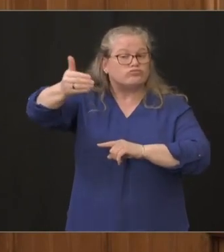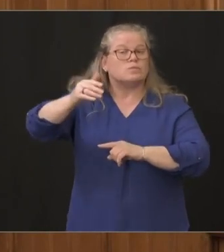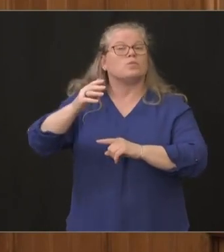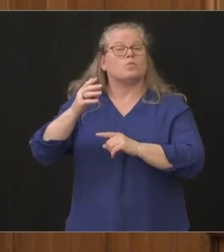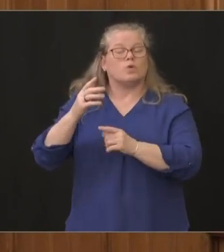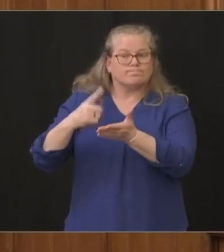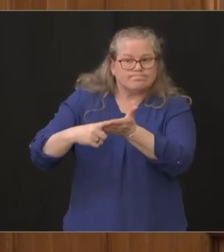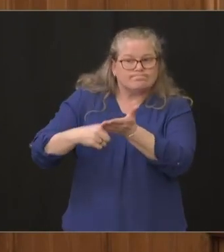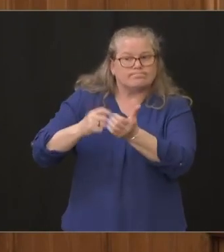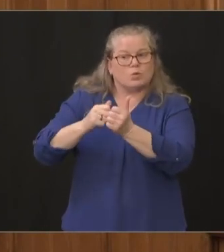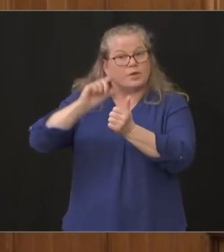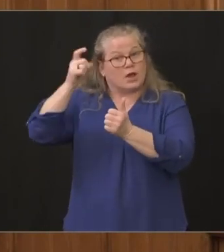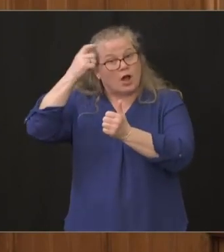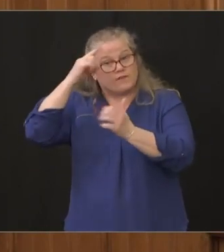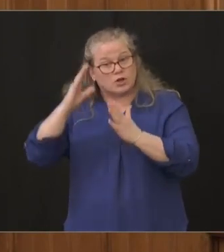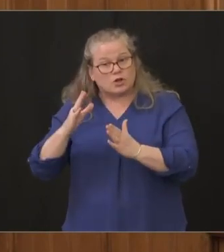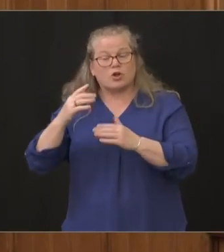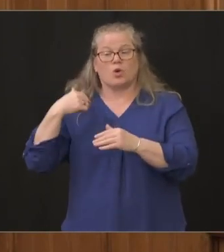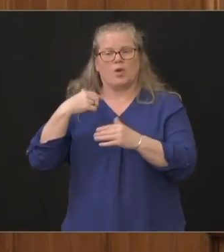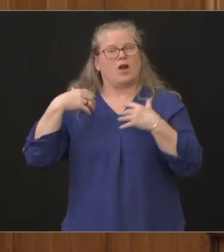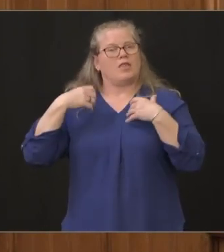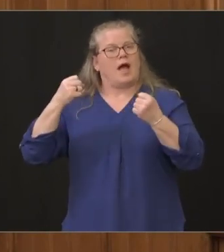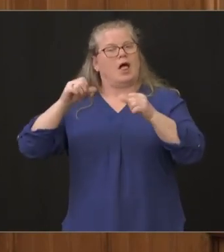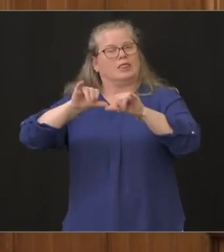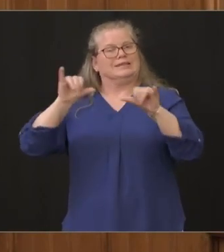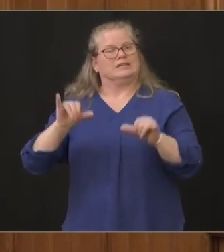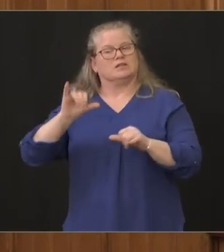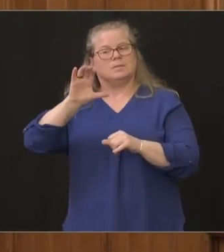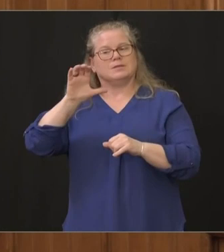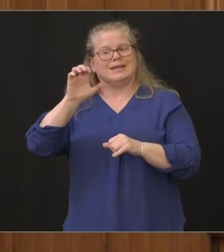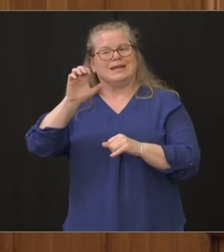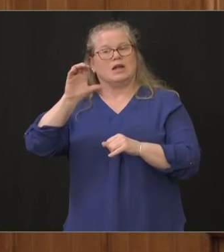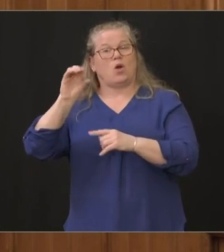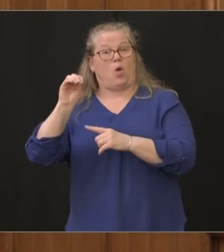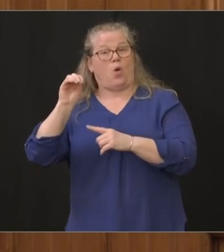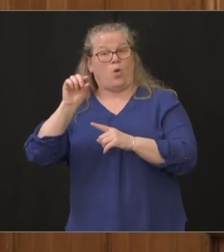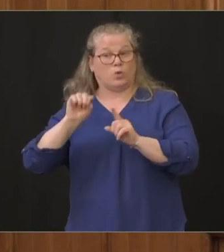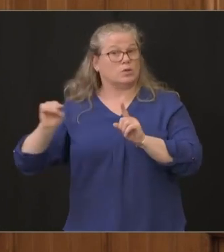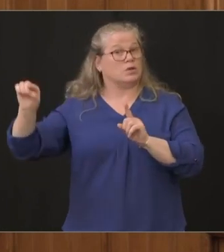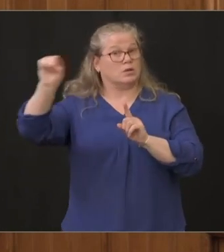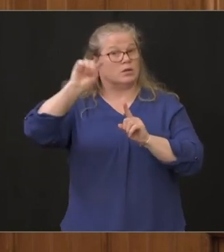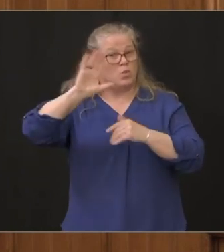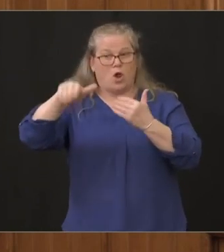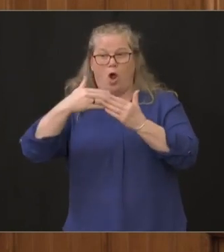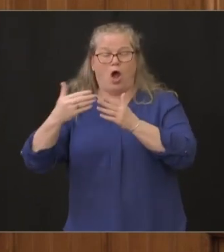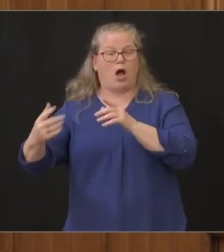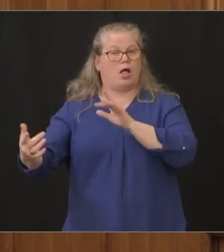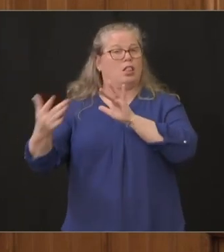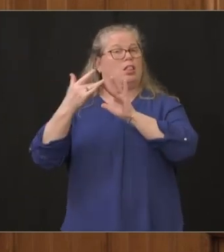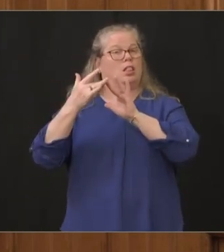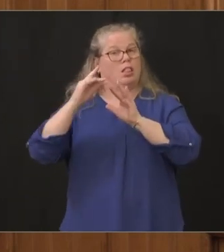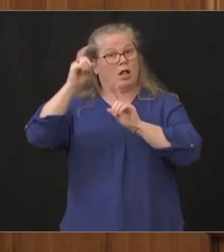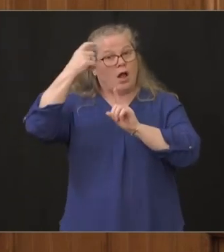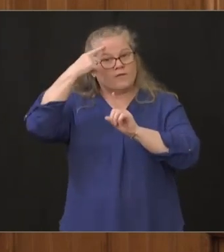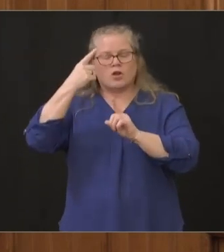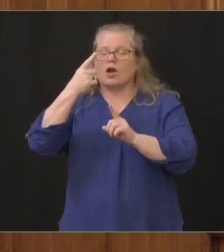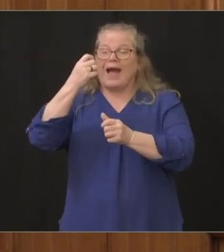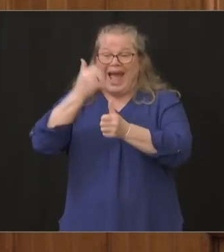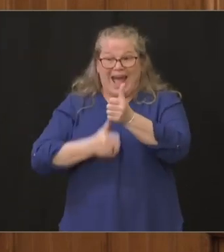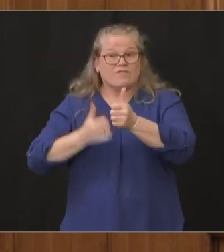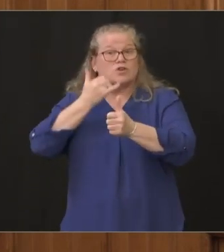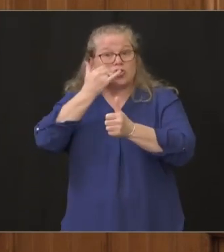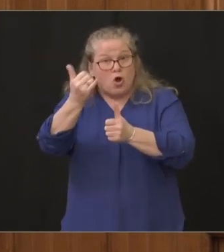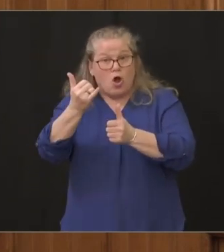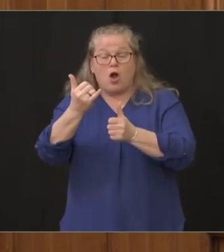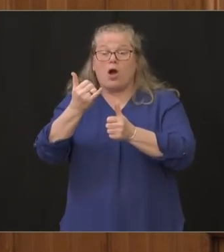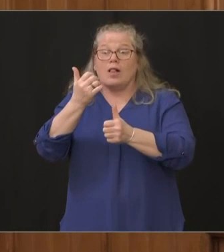system ceos uh and let me tell you the governor begins and ends the meeting the same way with what can how can he help what more can the state do what does he